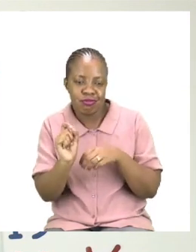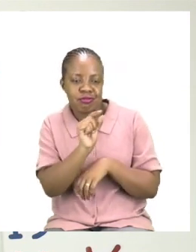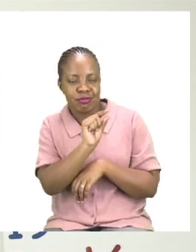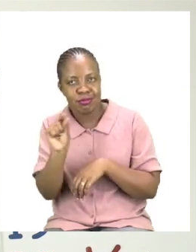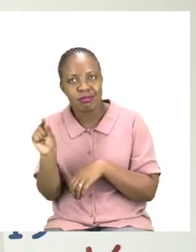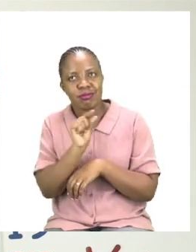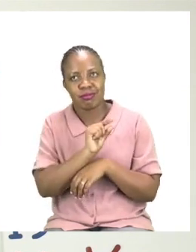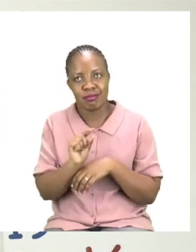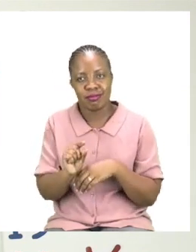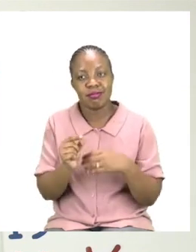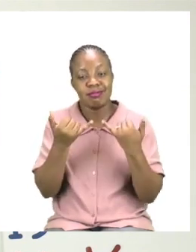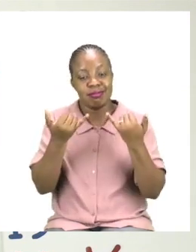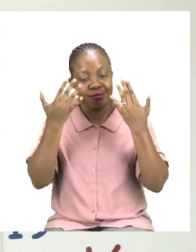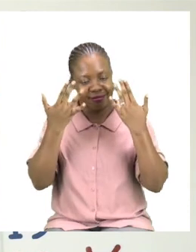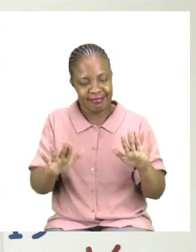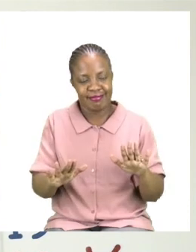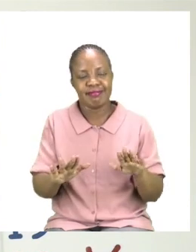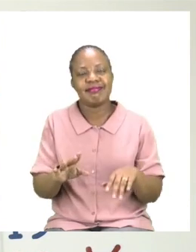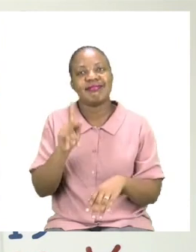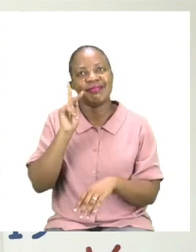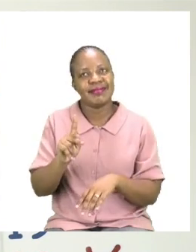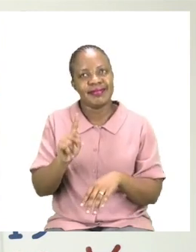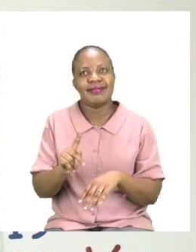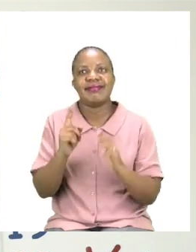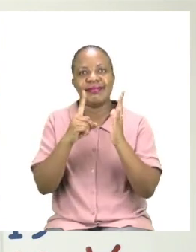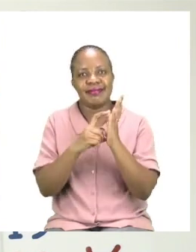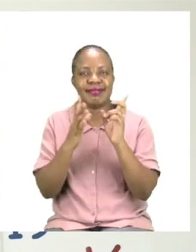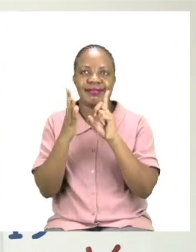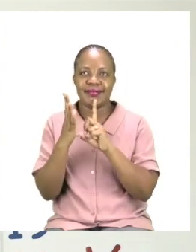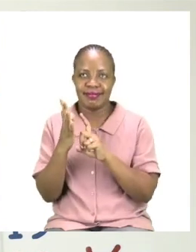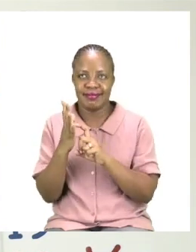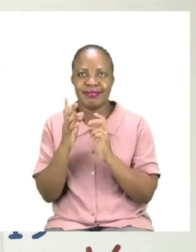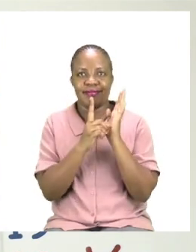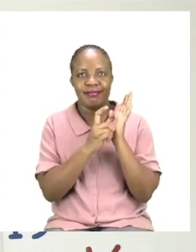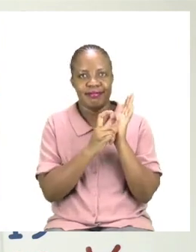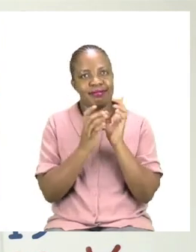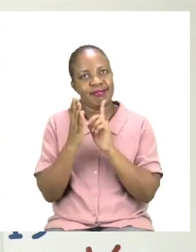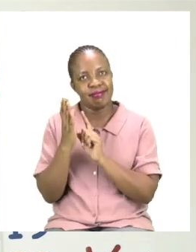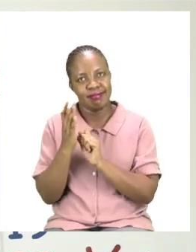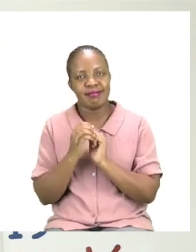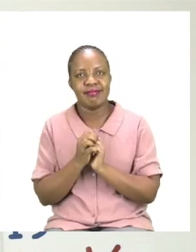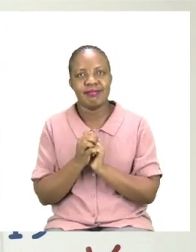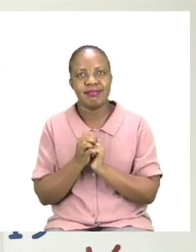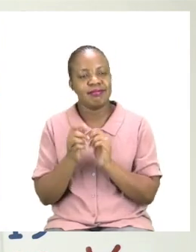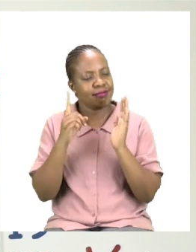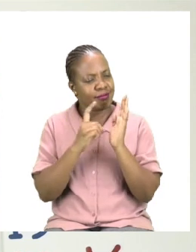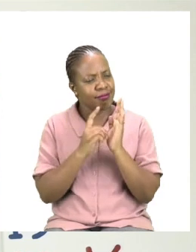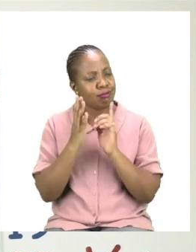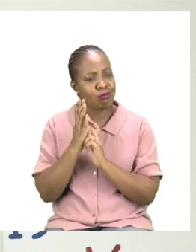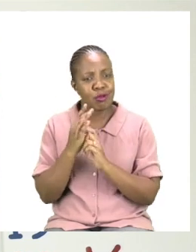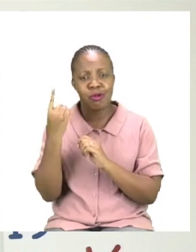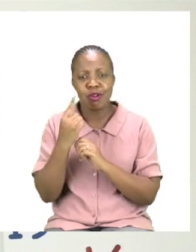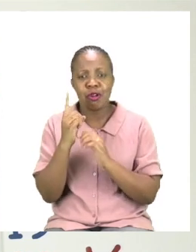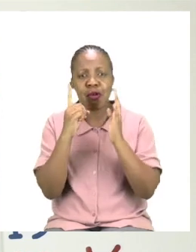it is time for us to sanitize. Remember sanitizing doesn't only happen once a day.